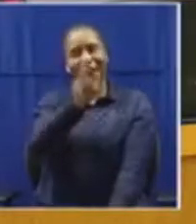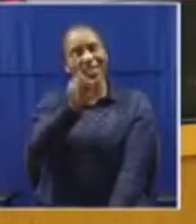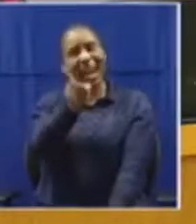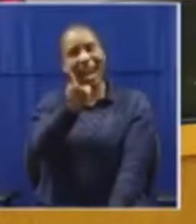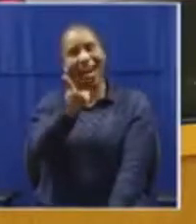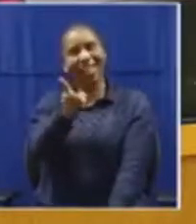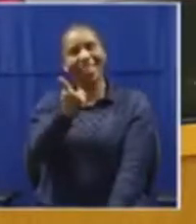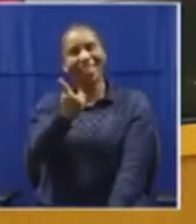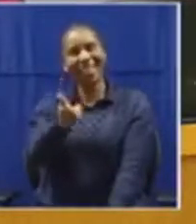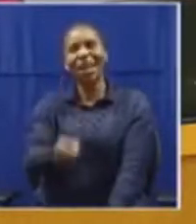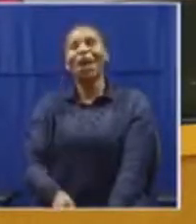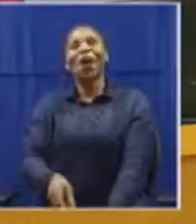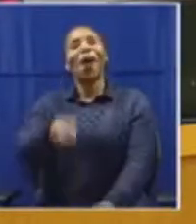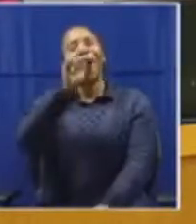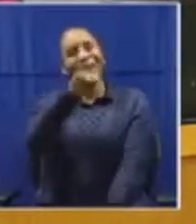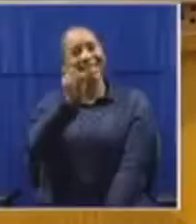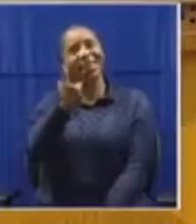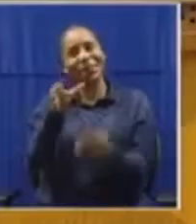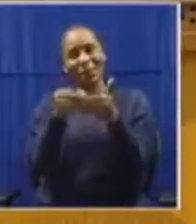Order.